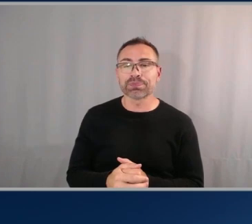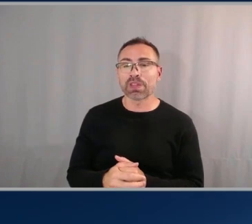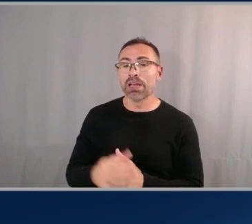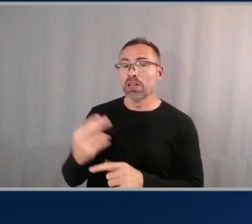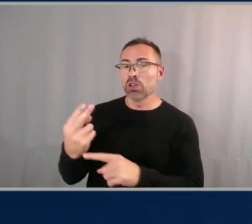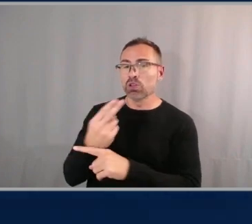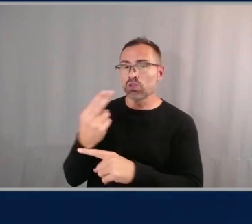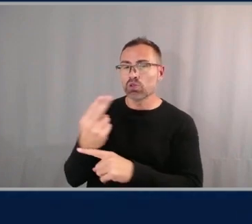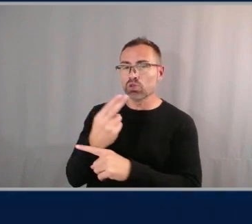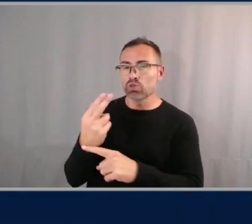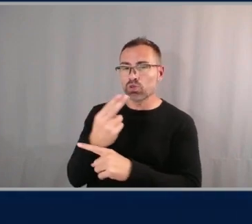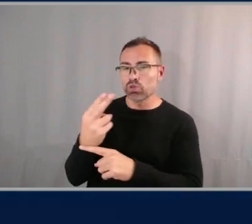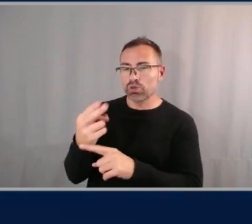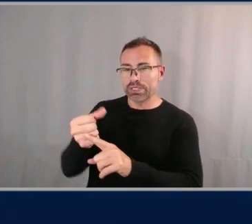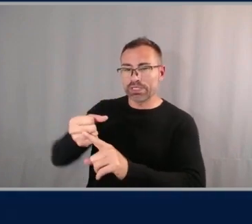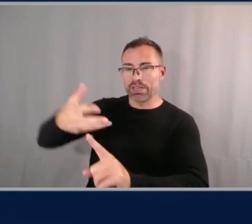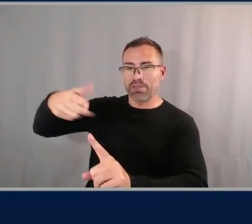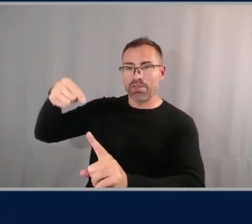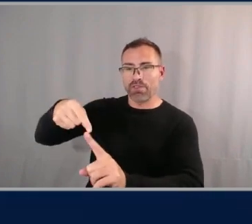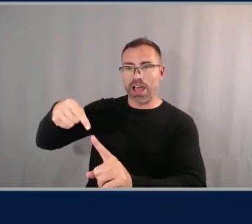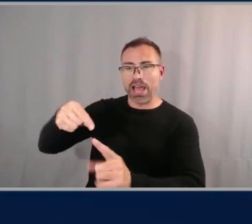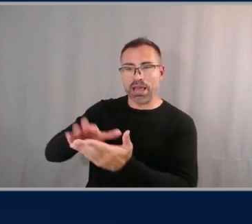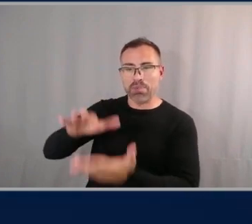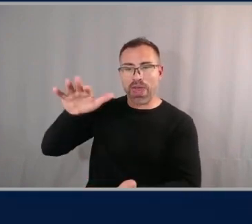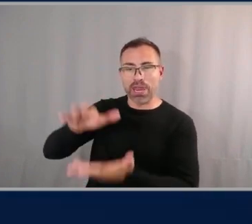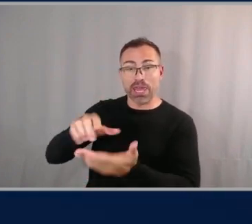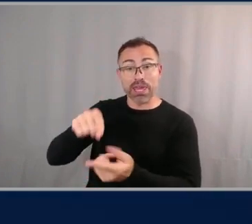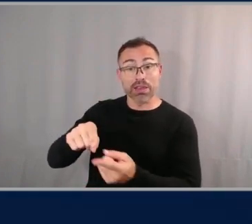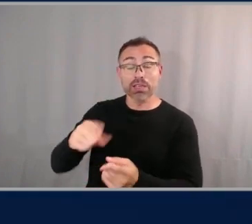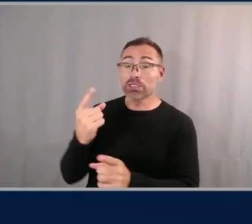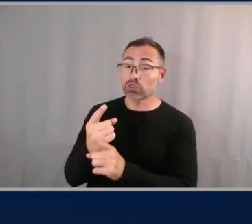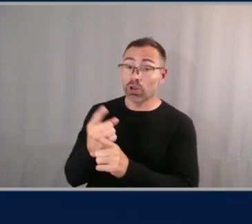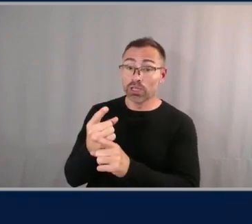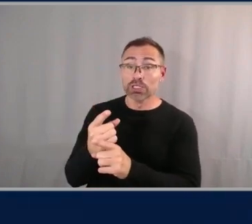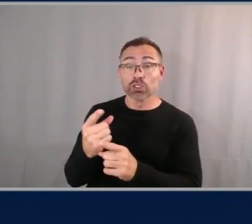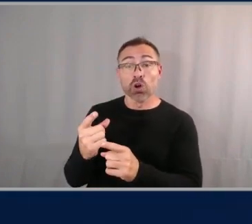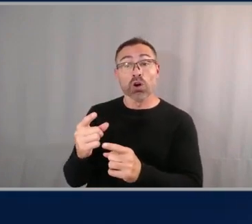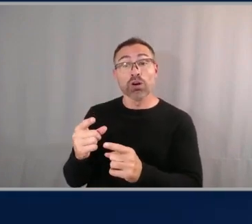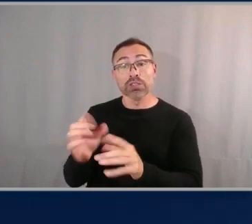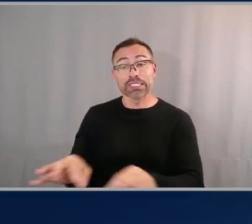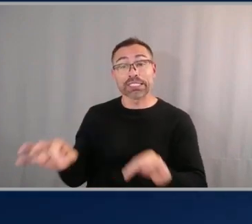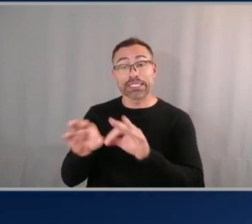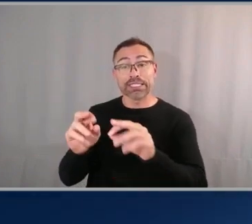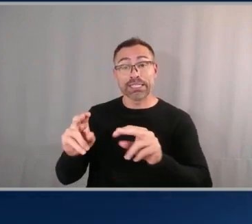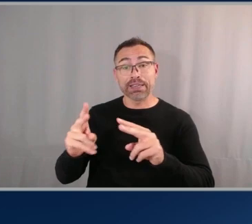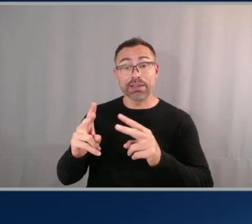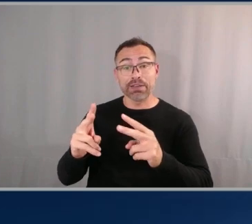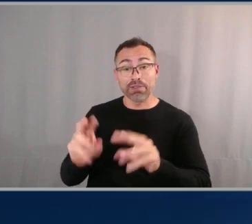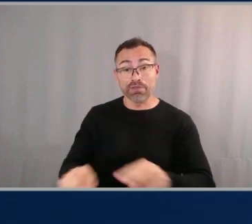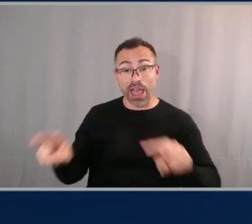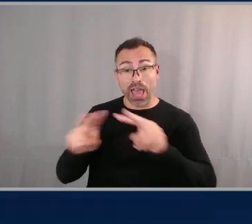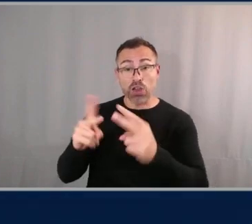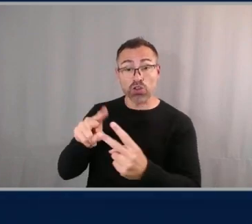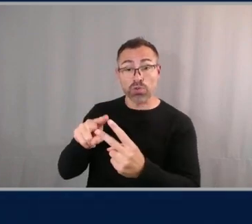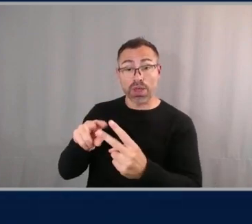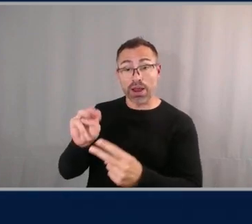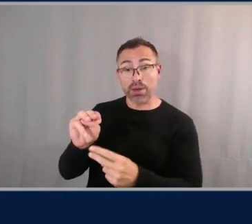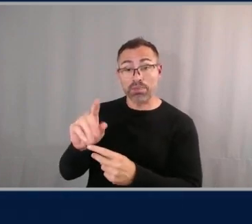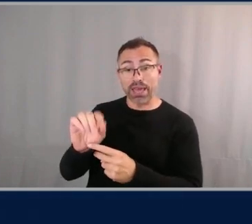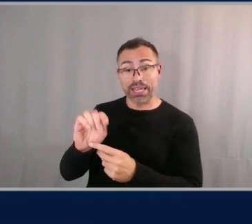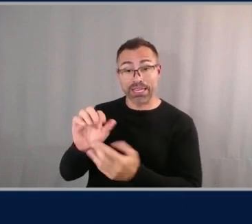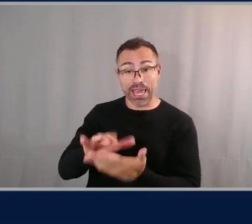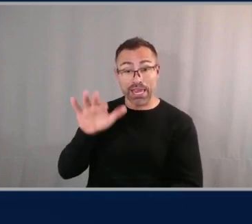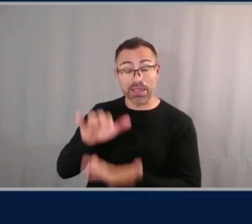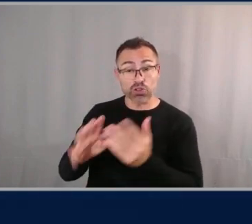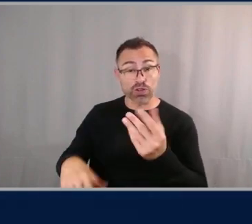on the other hand is it's also a key value pair style metadata that you can add to the object at the time of object upload